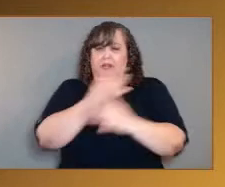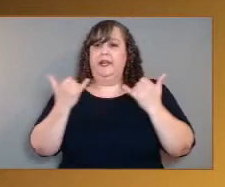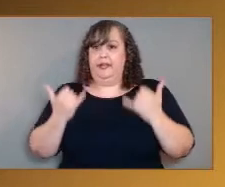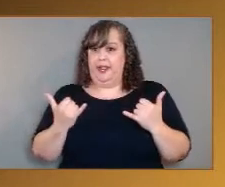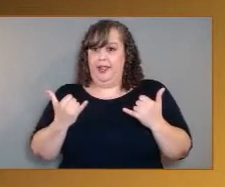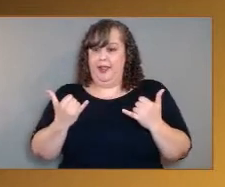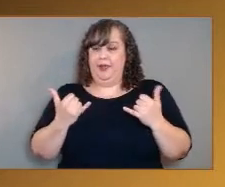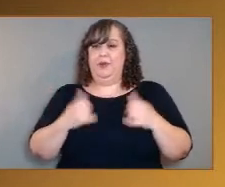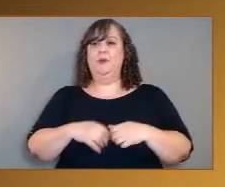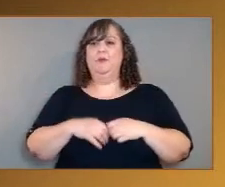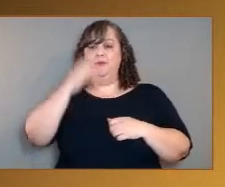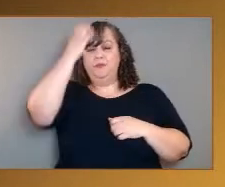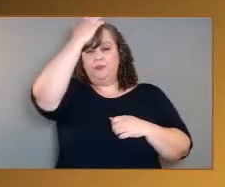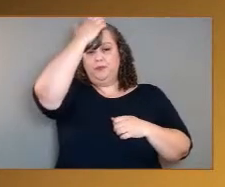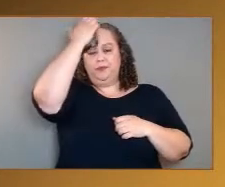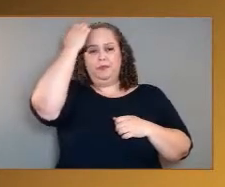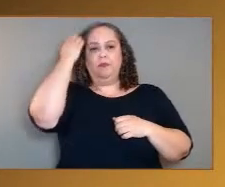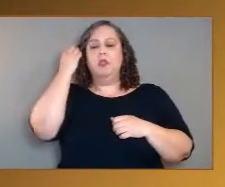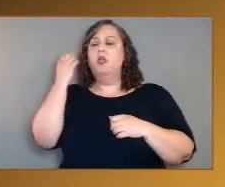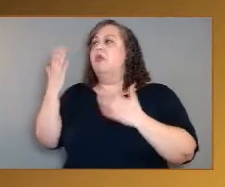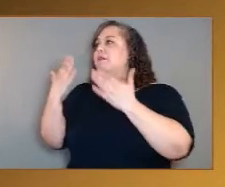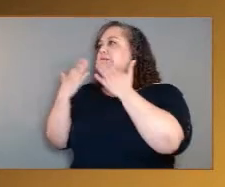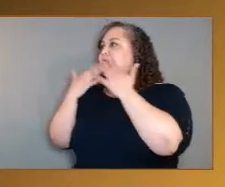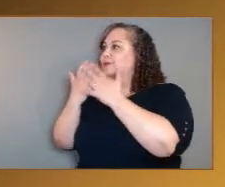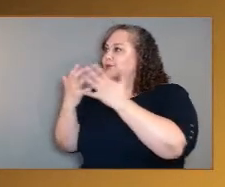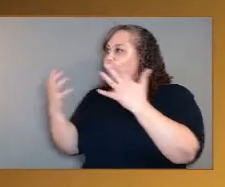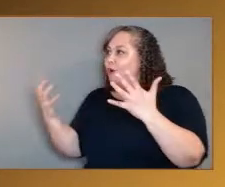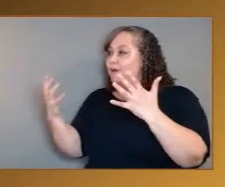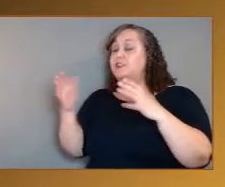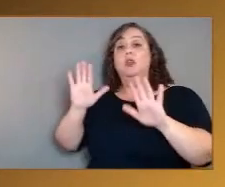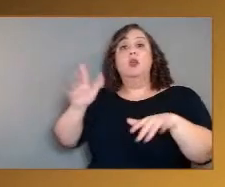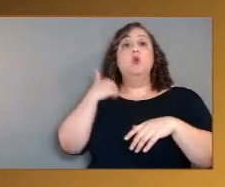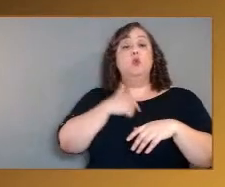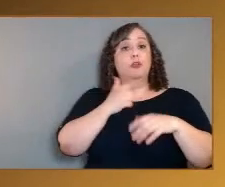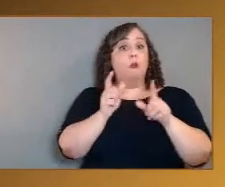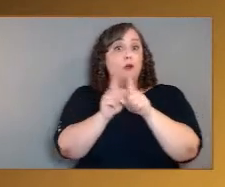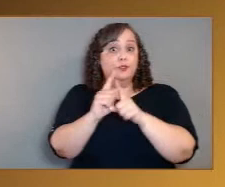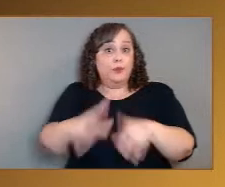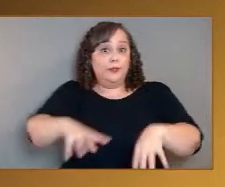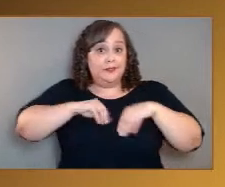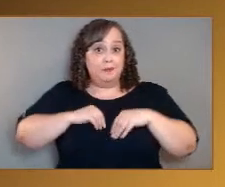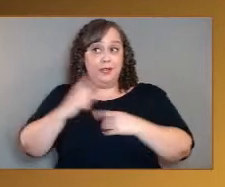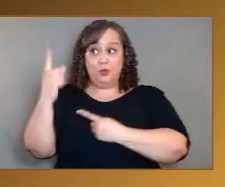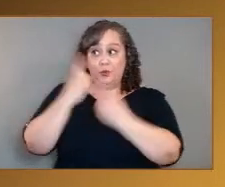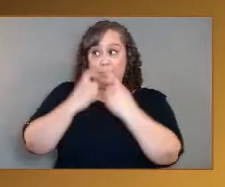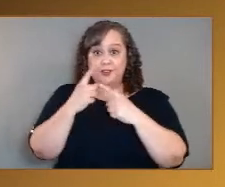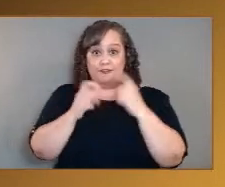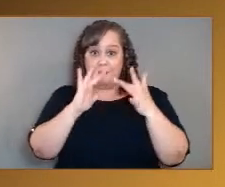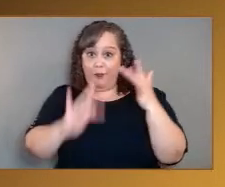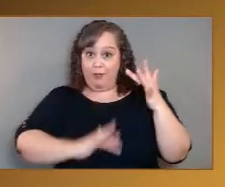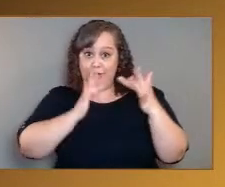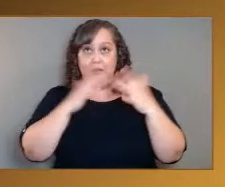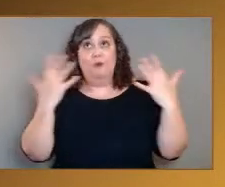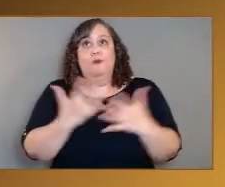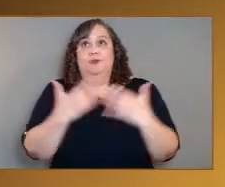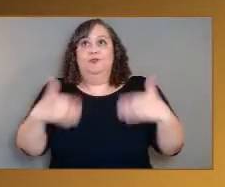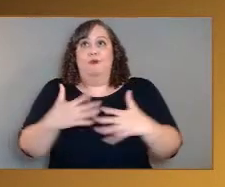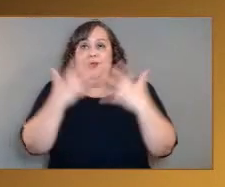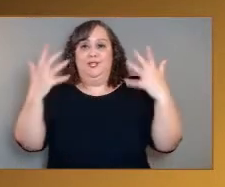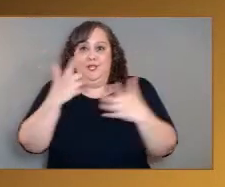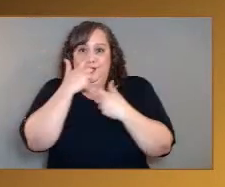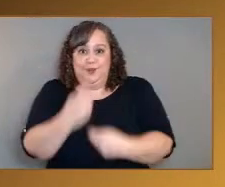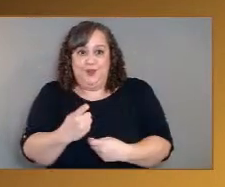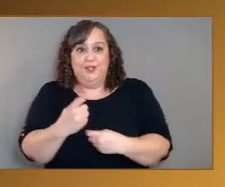Thank you so much. We are also getting questions from online. There's so much interest, and the questions are coming in on social